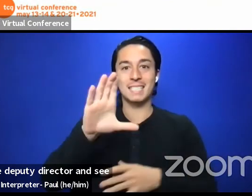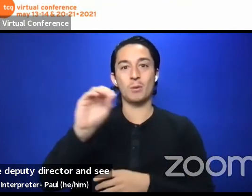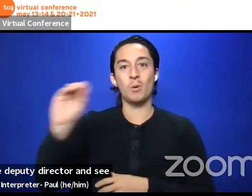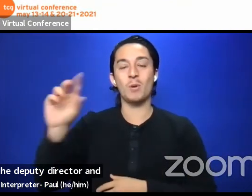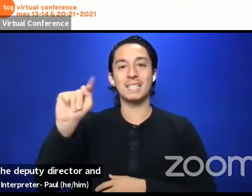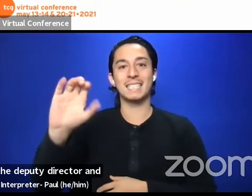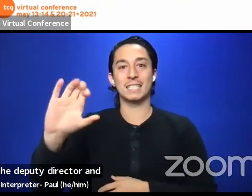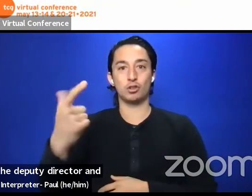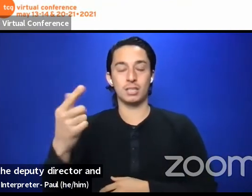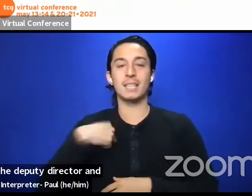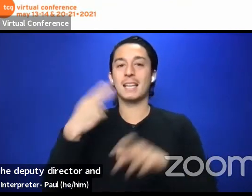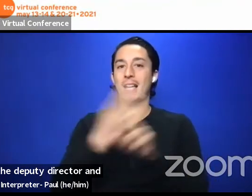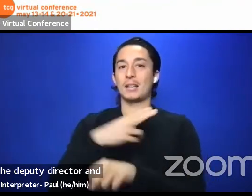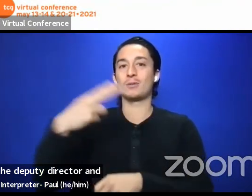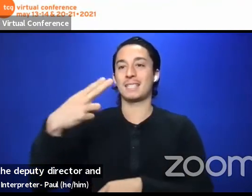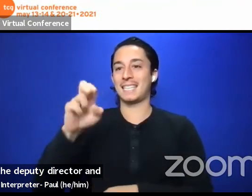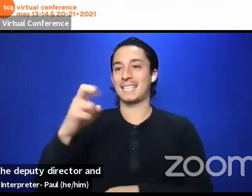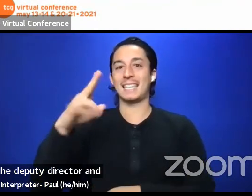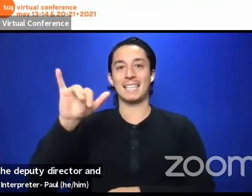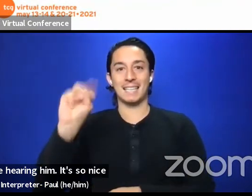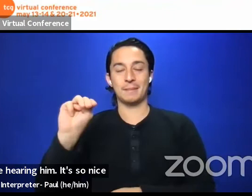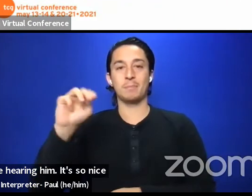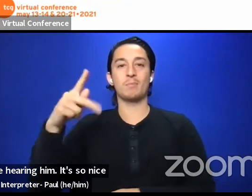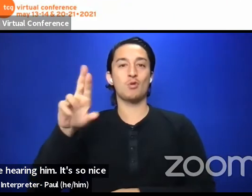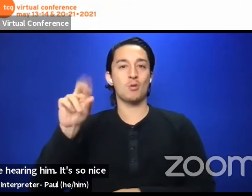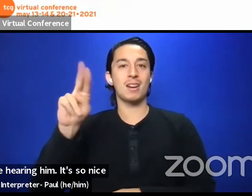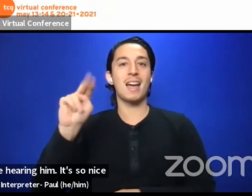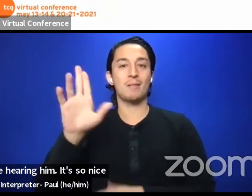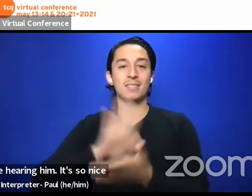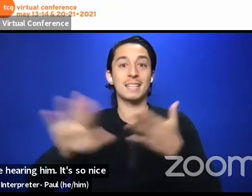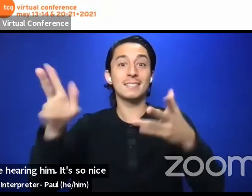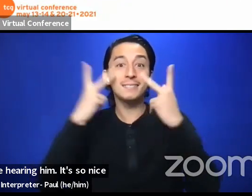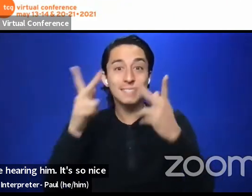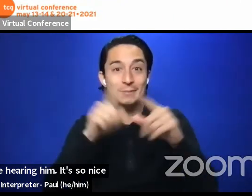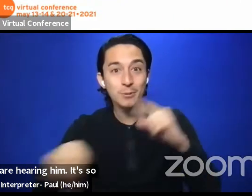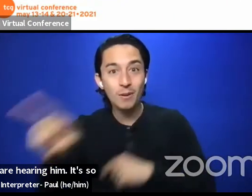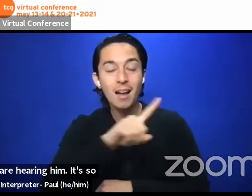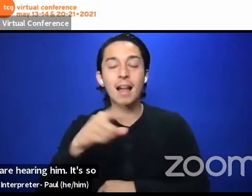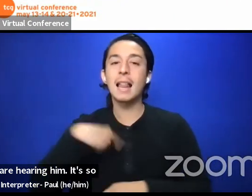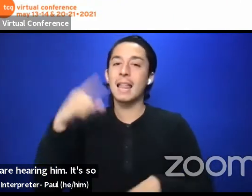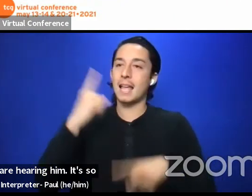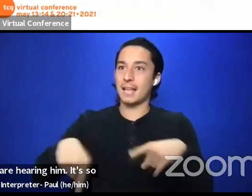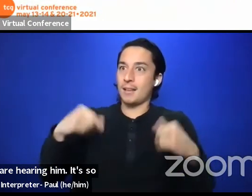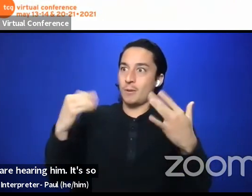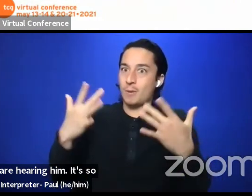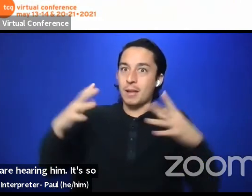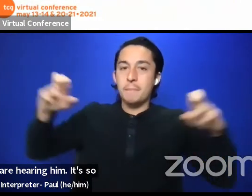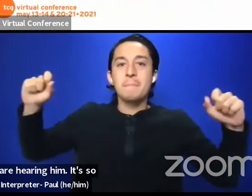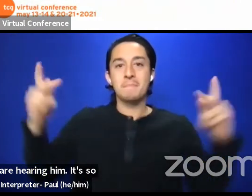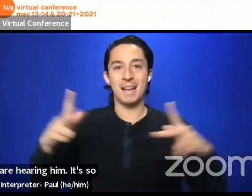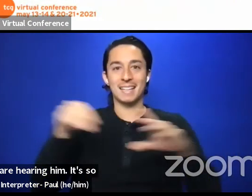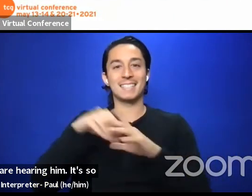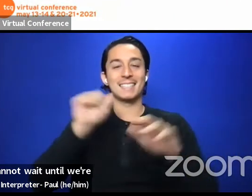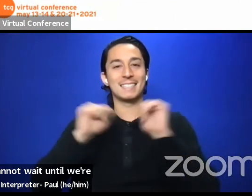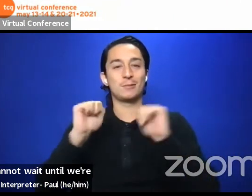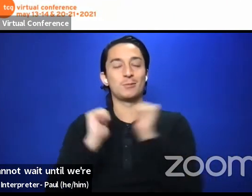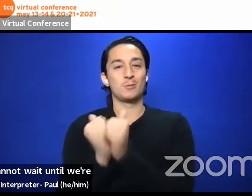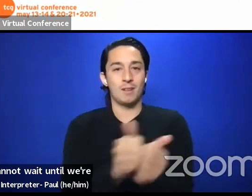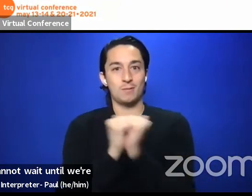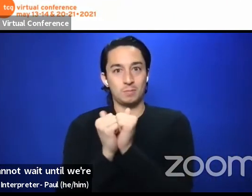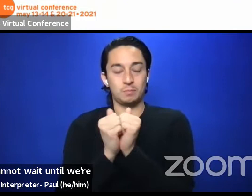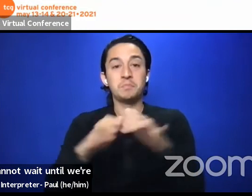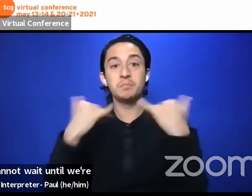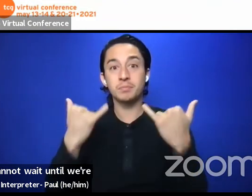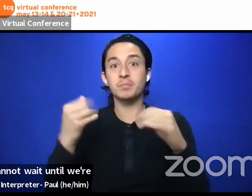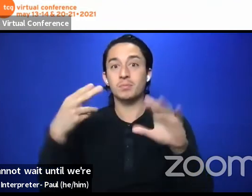my pronouns are he and him. It's so nice to see all of you, and I cannot wait until we're back in the theater together. Today, I am zooming